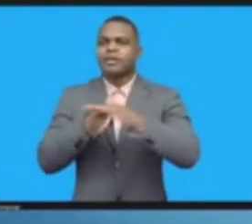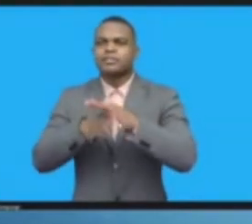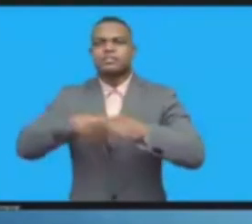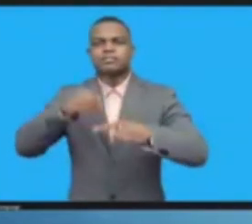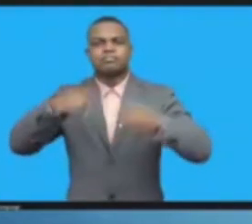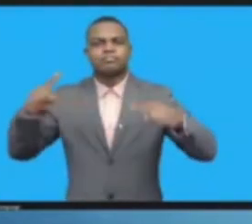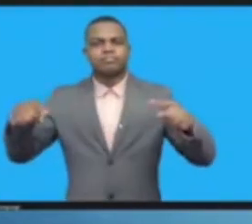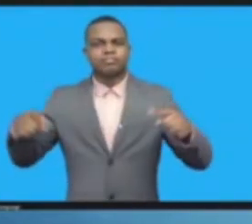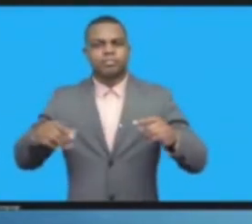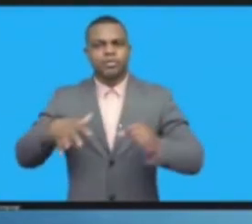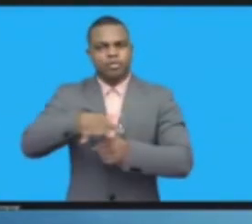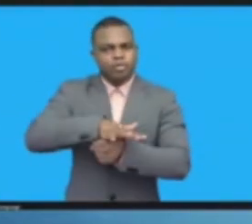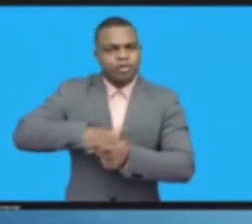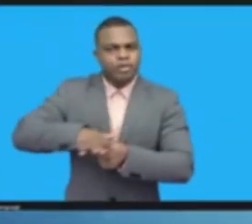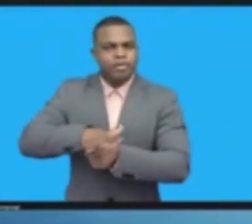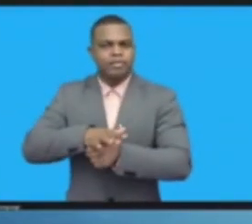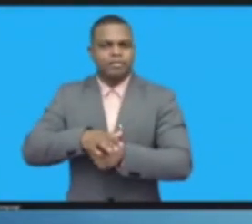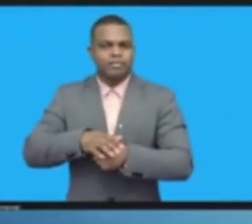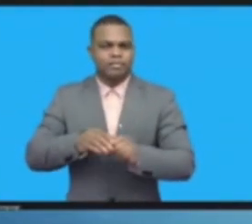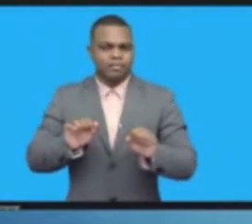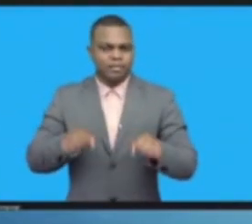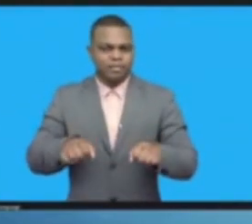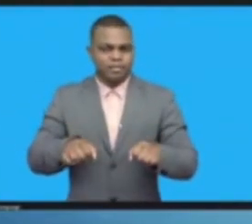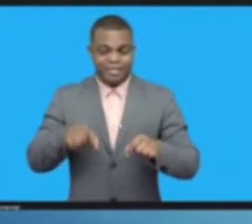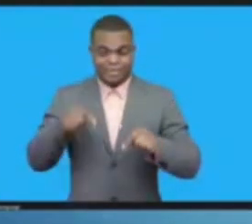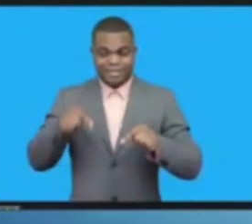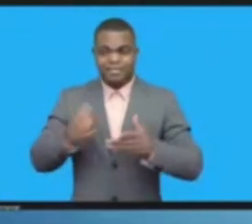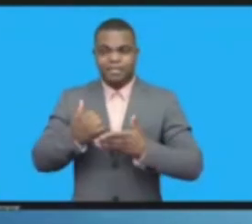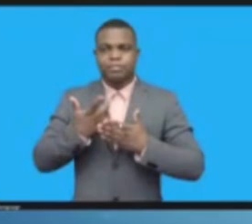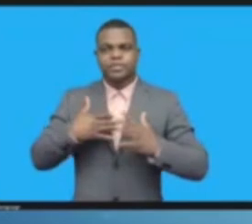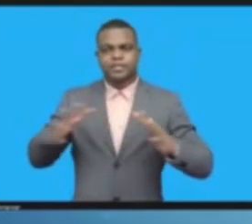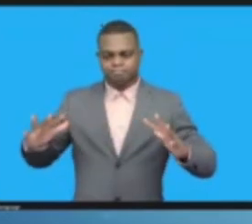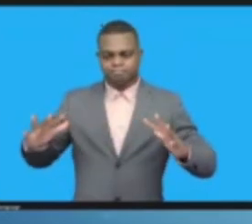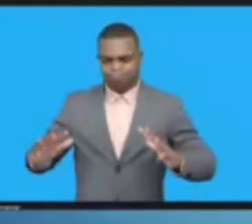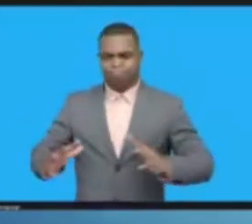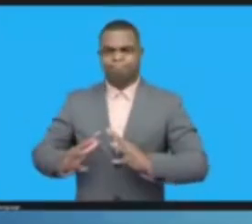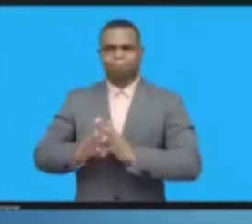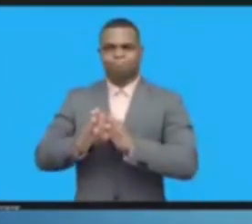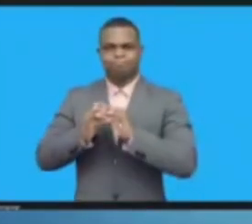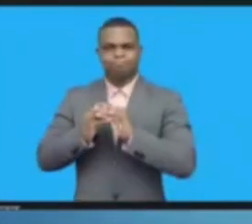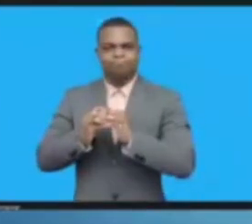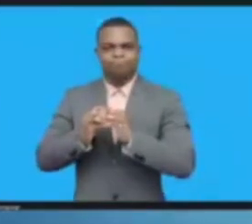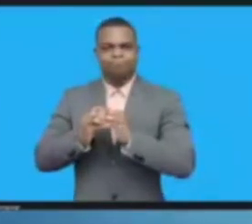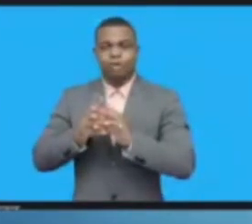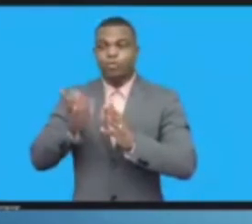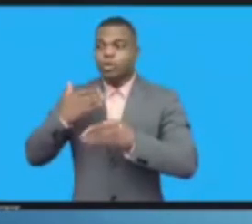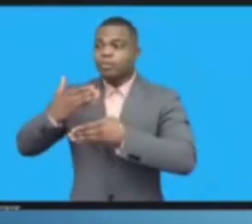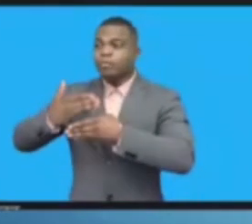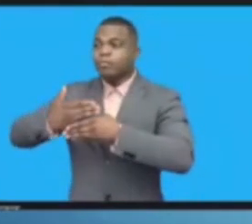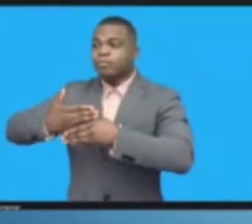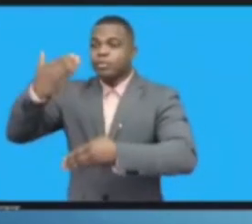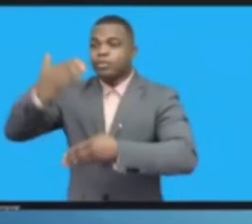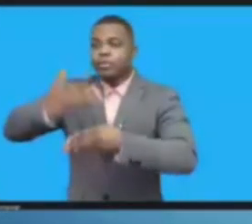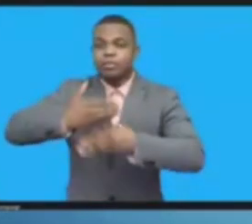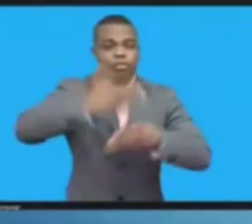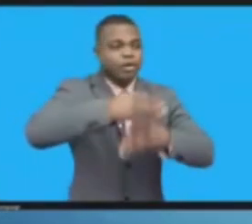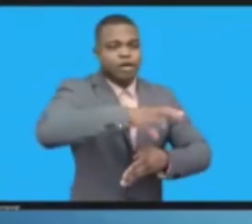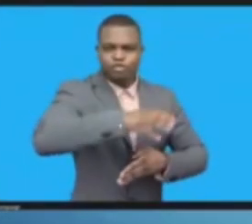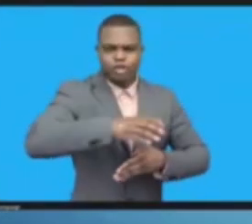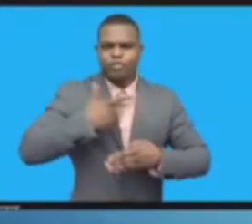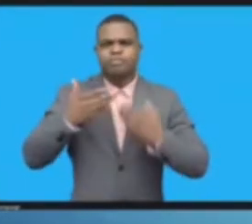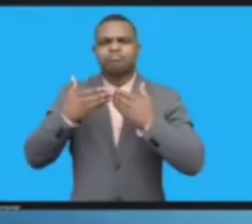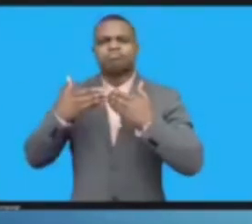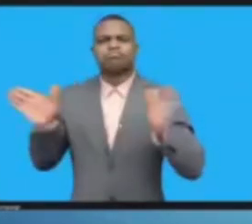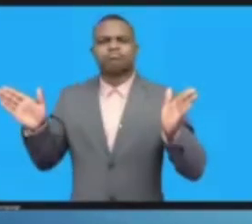standards that allow these networks to communicate with each other. That's allowing us to interact. These